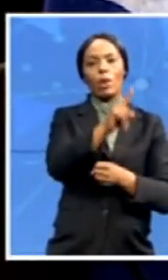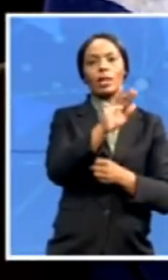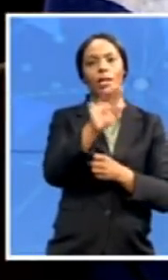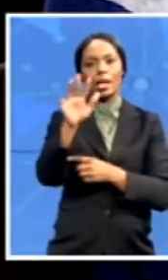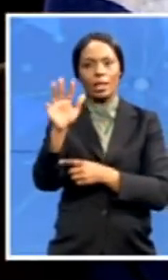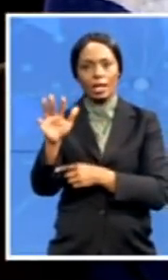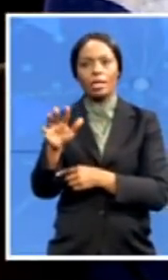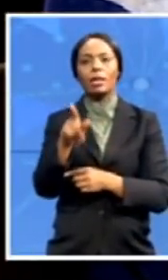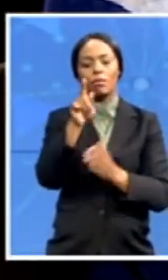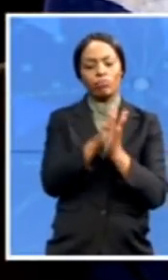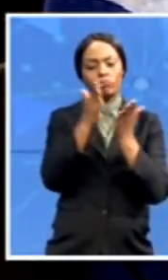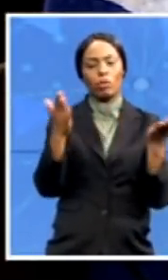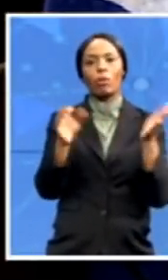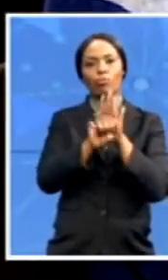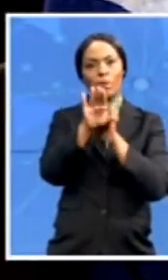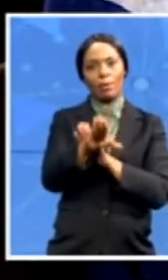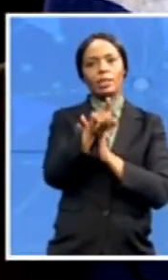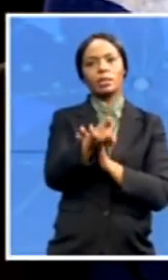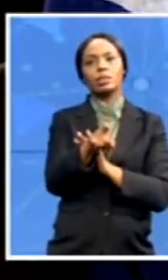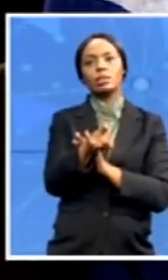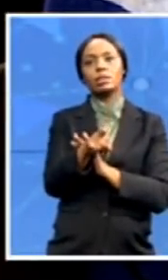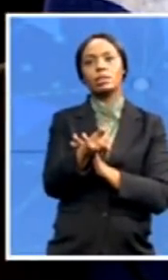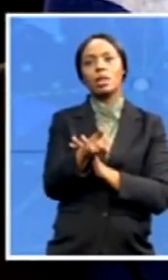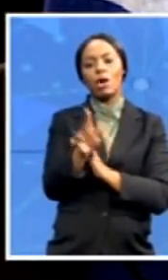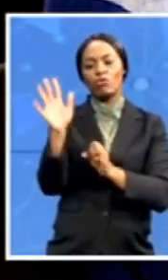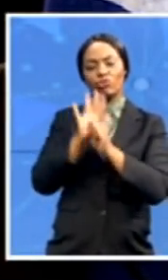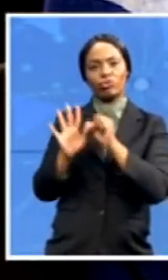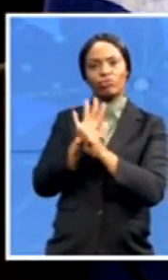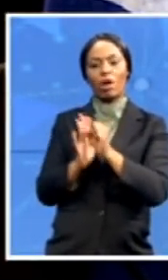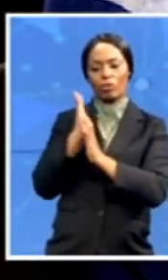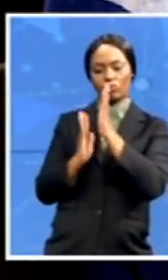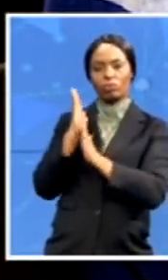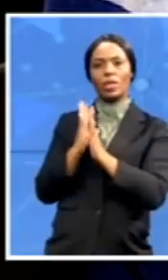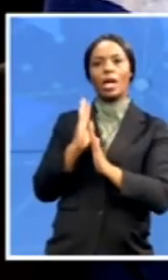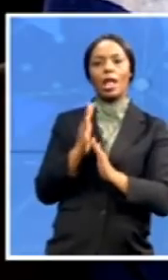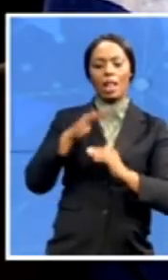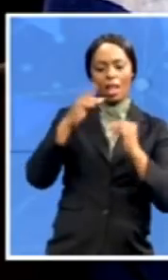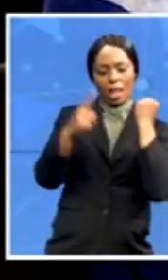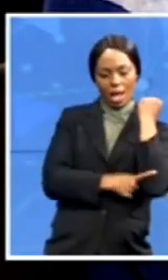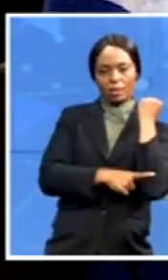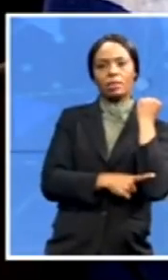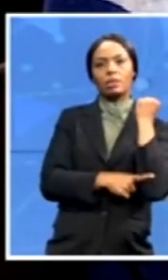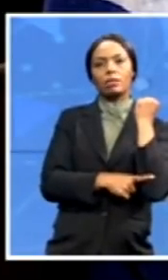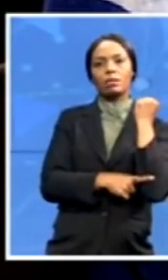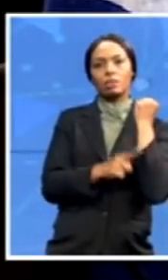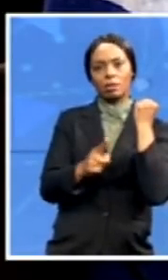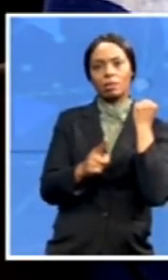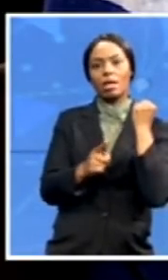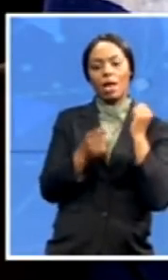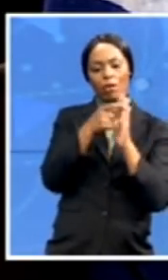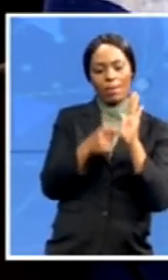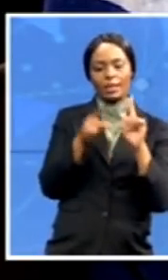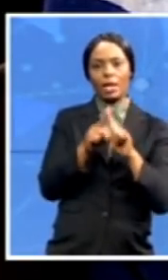The Last Trek, A New Beginning. And the same year established the F. W. Klerk Foundation,